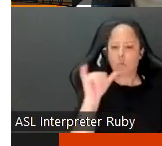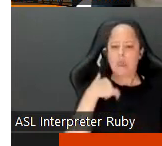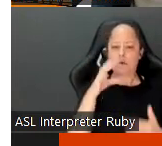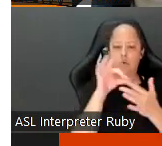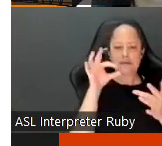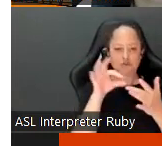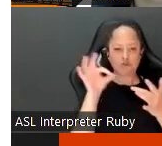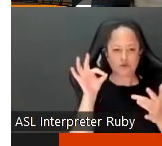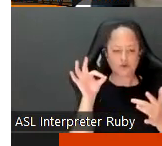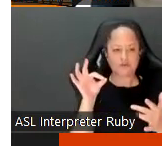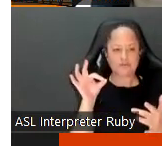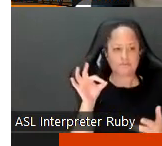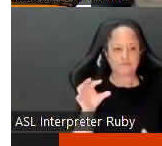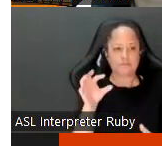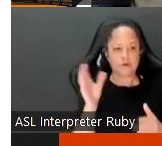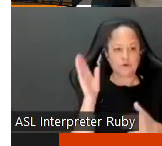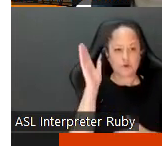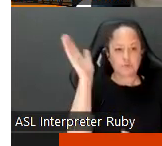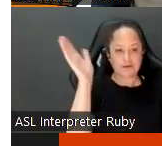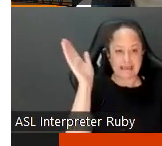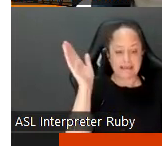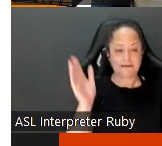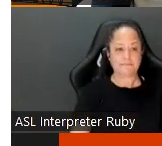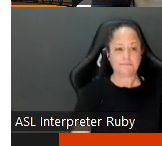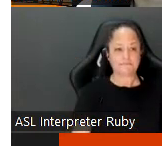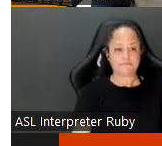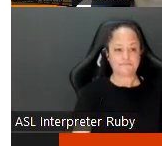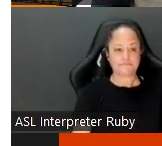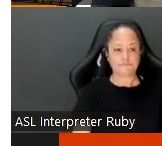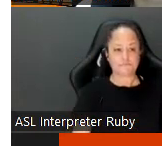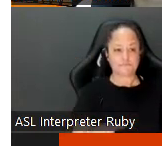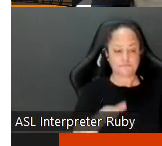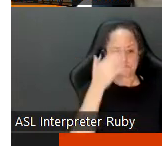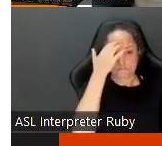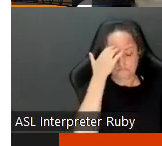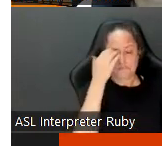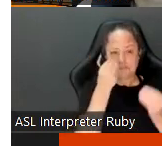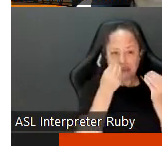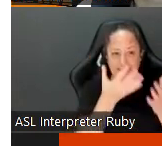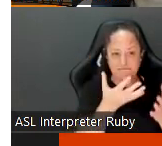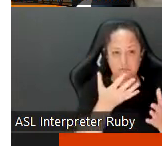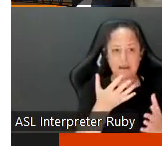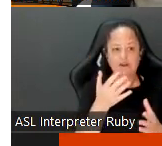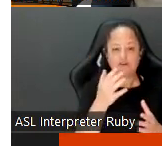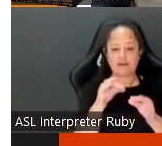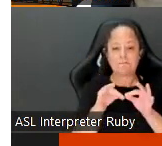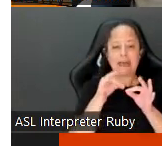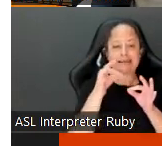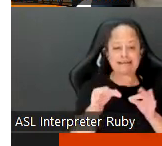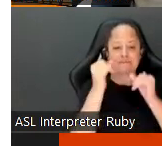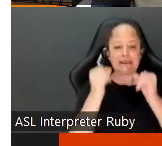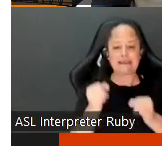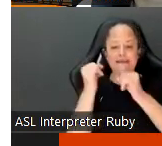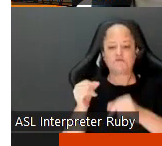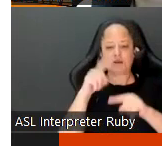to um present uh you know choose to present uh scholarly information and so by extension an individual cannot